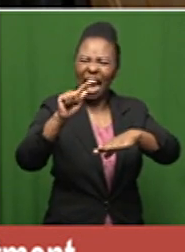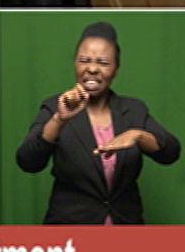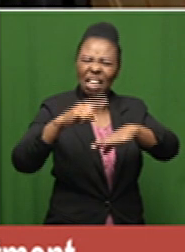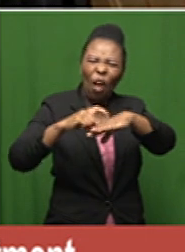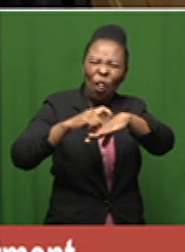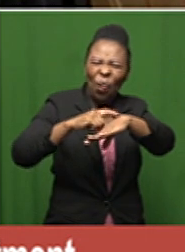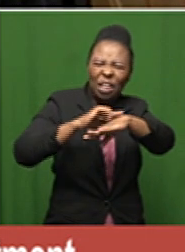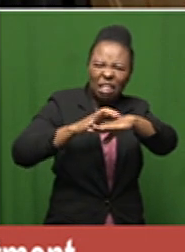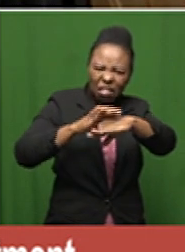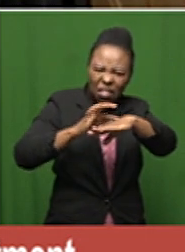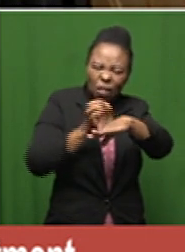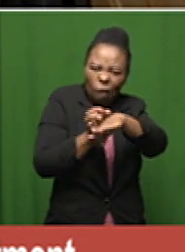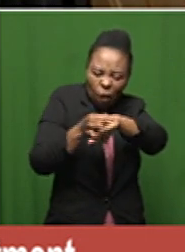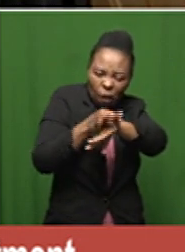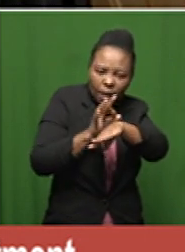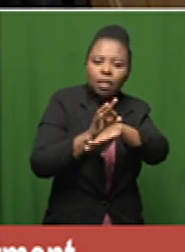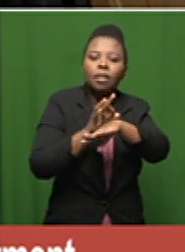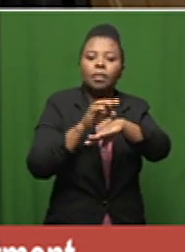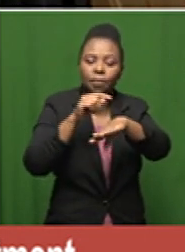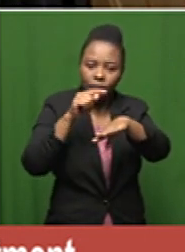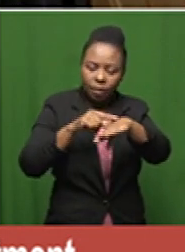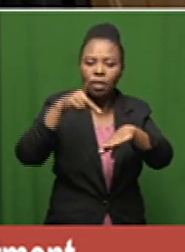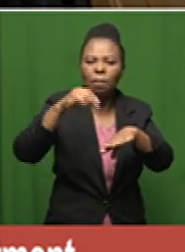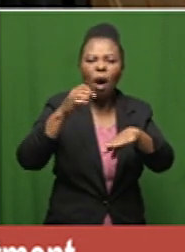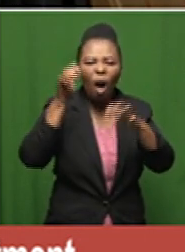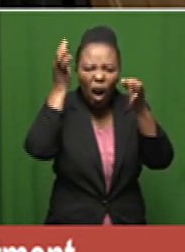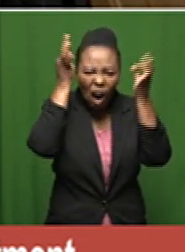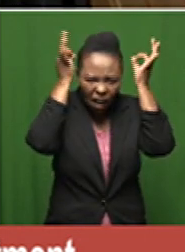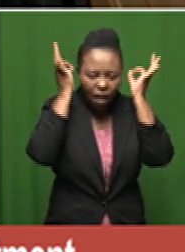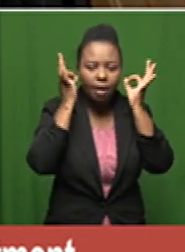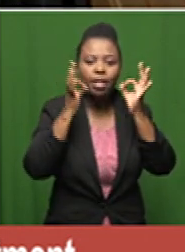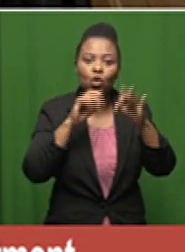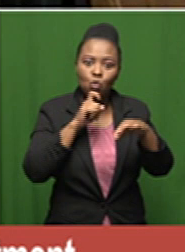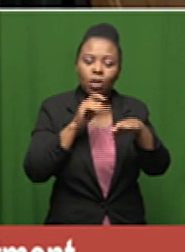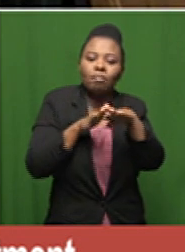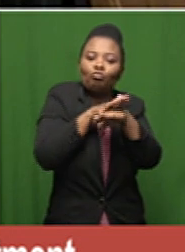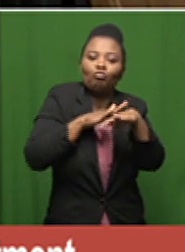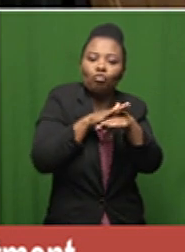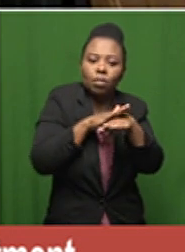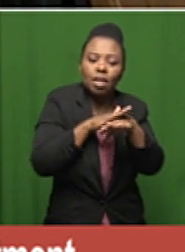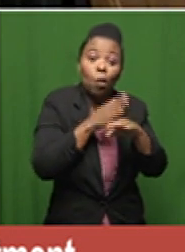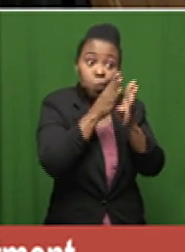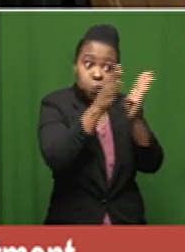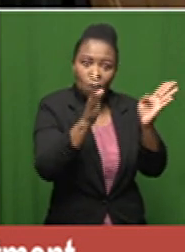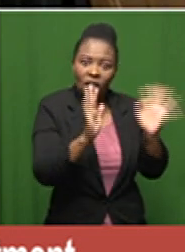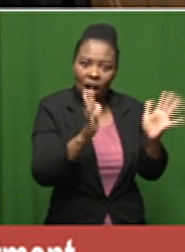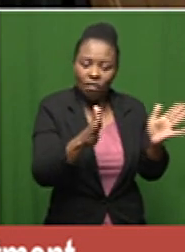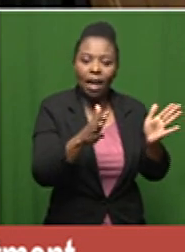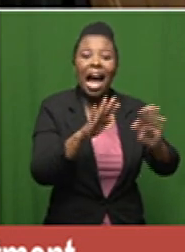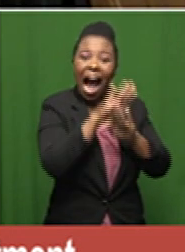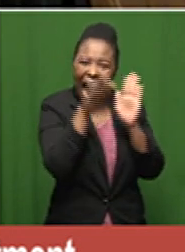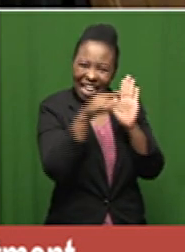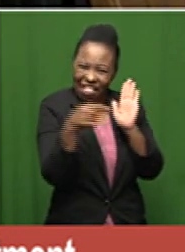used off label for a number of other parasitic parasitic infections so it's been around it's been labeled and regulated under